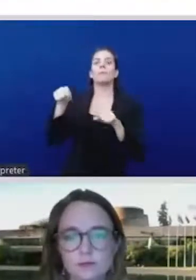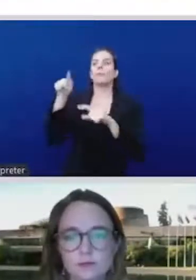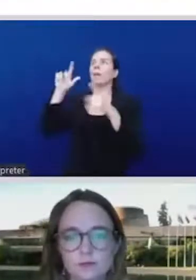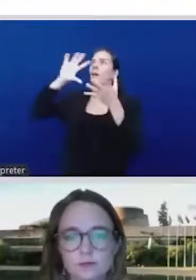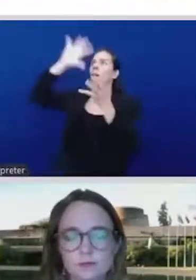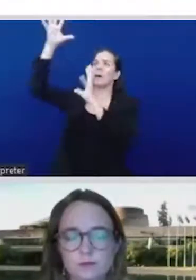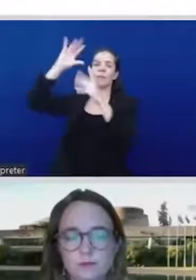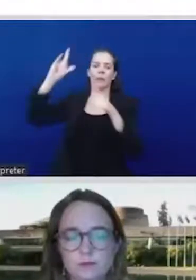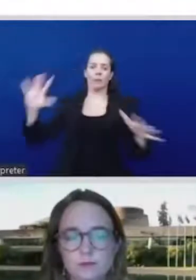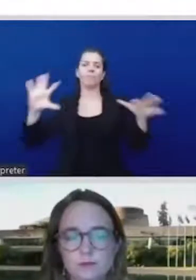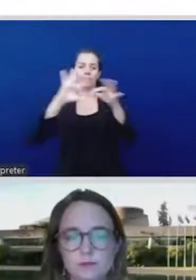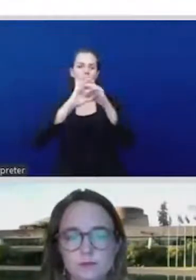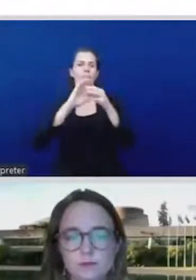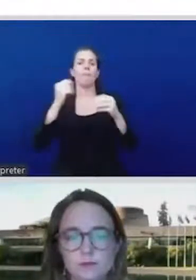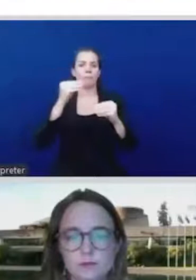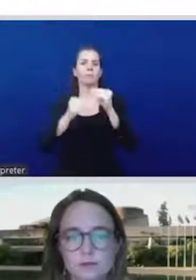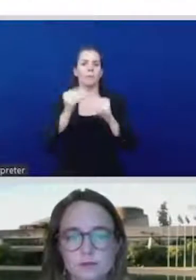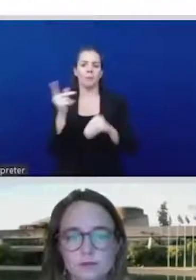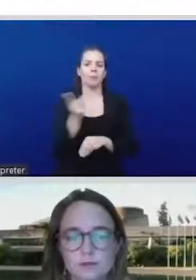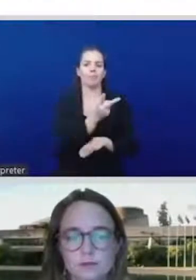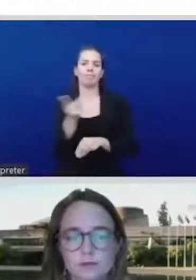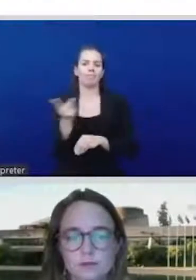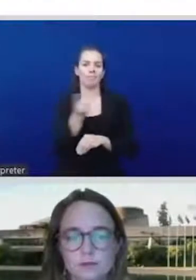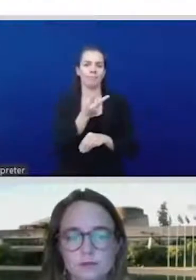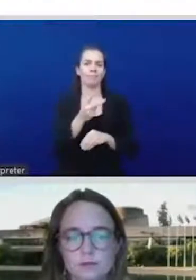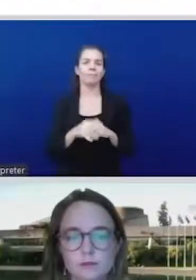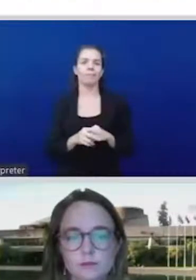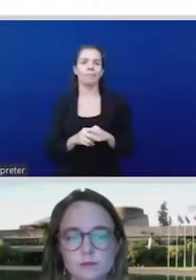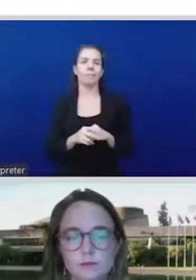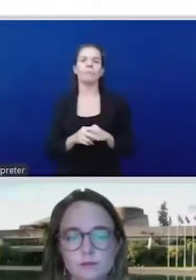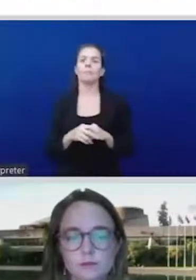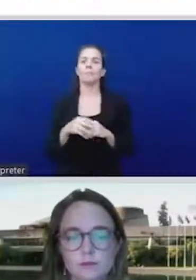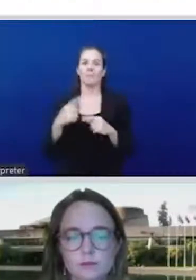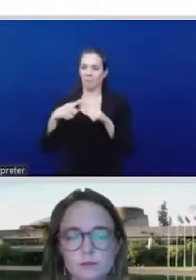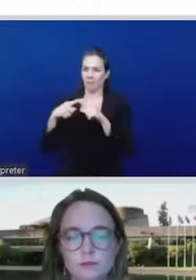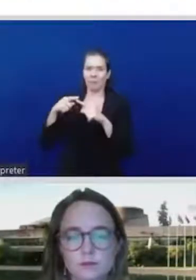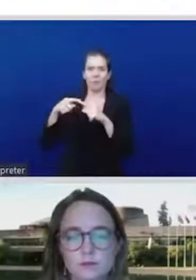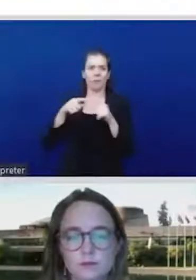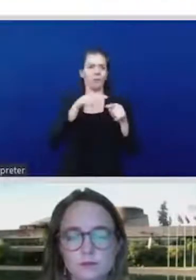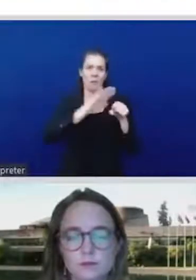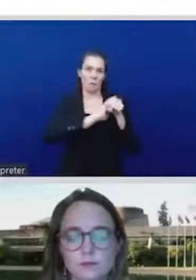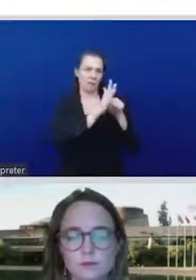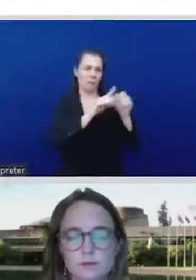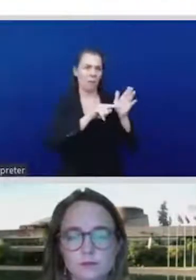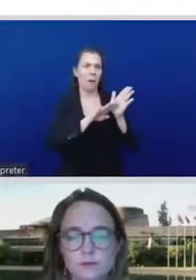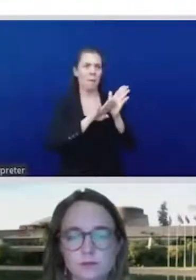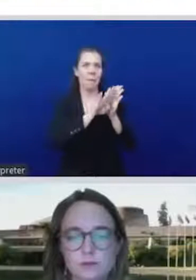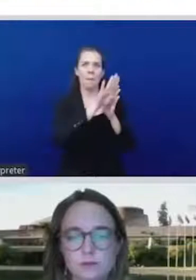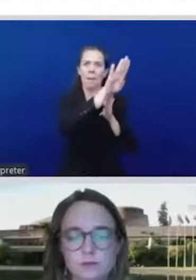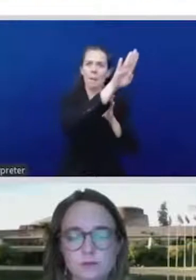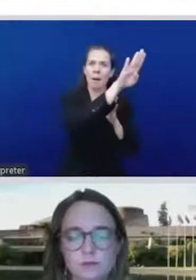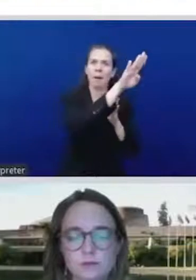forward. Again, that's a whole new thing that we have the opportunity now to restructure our economies